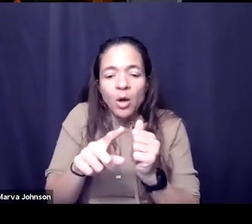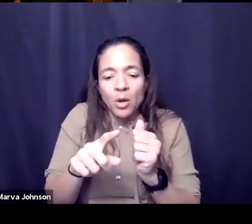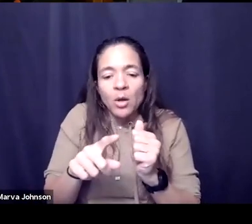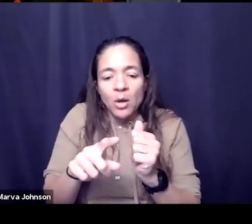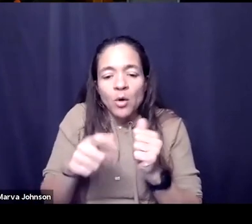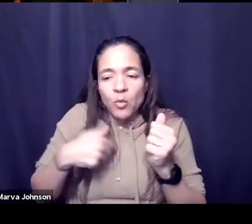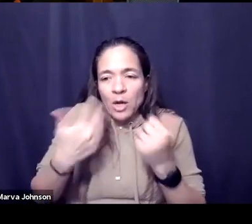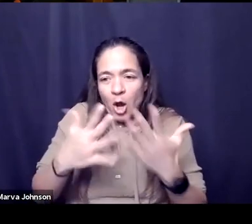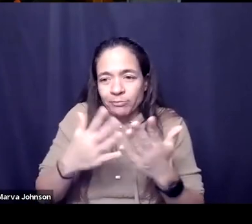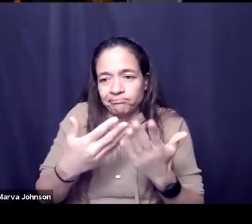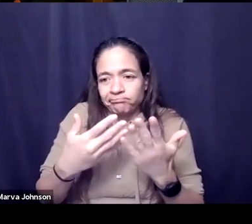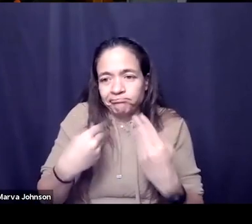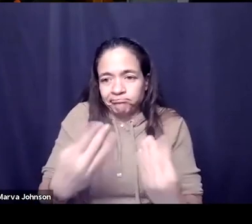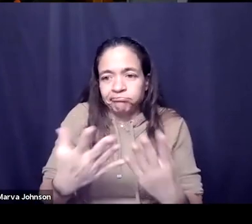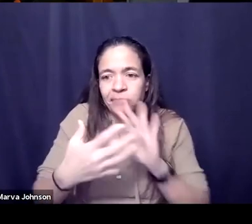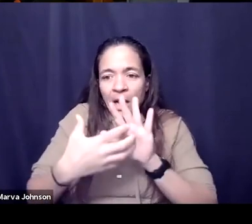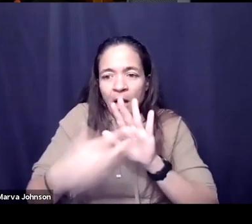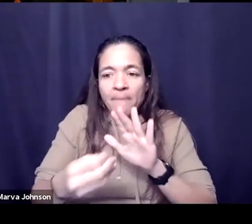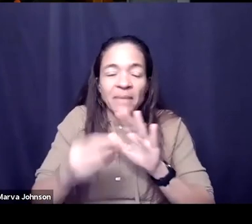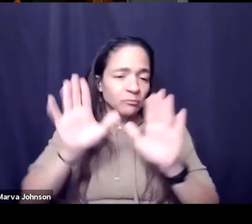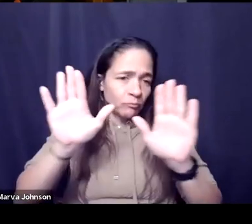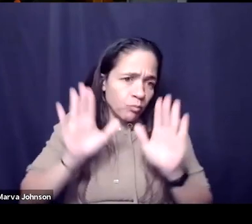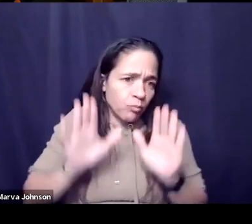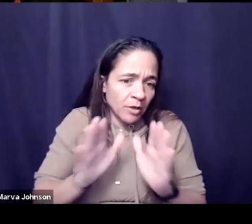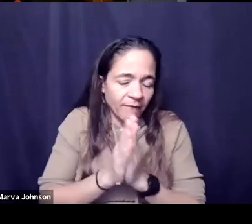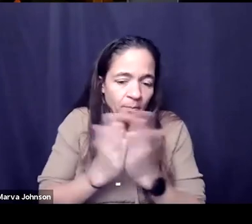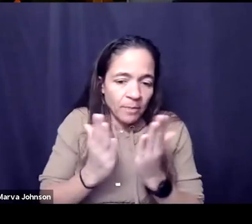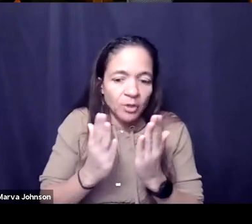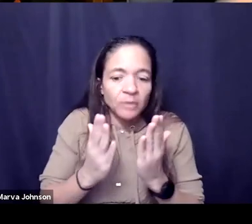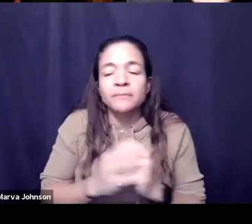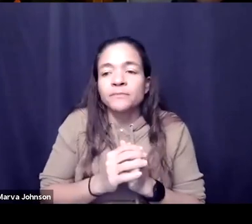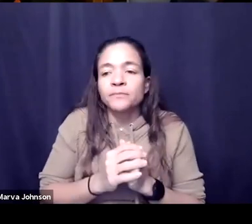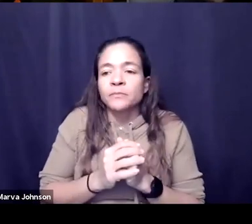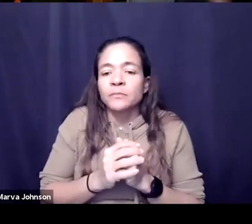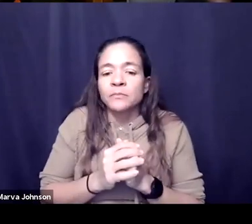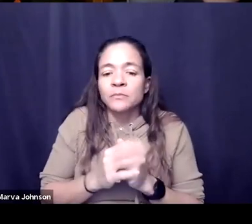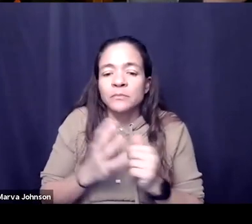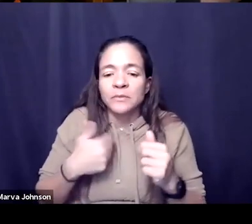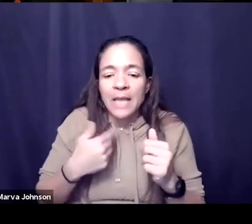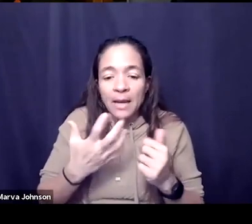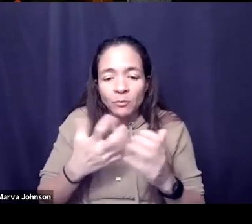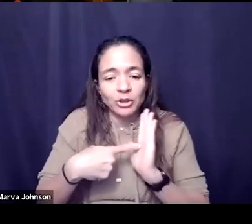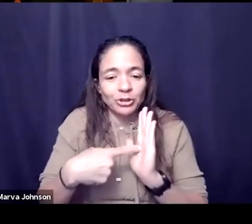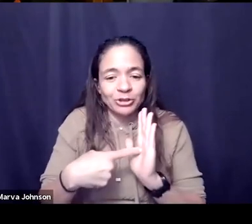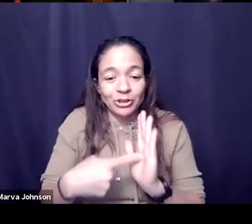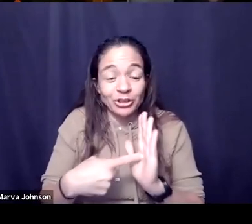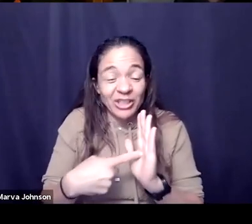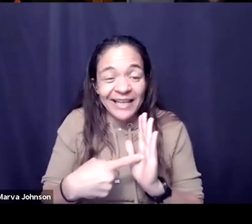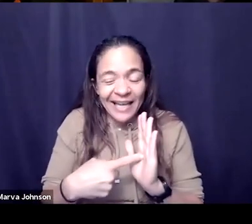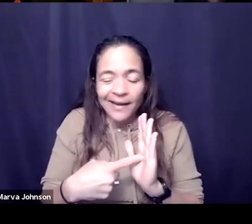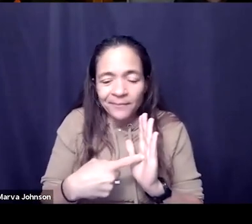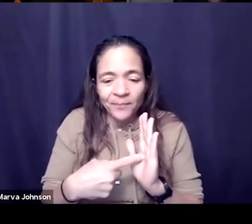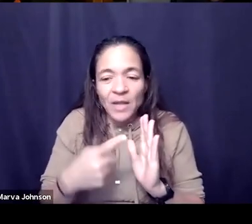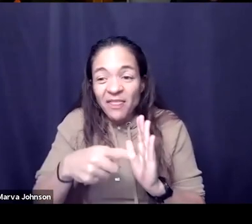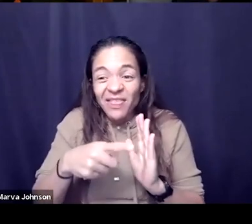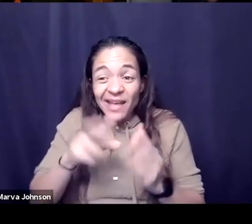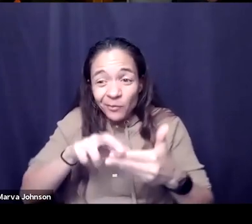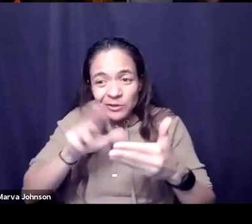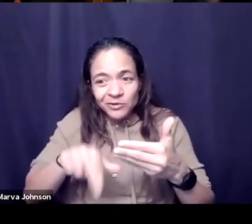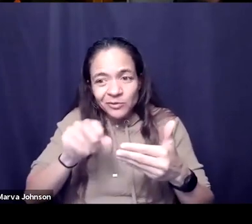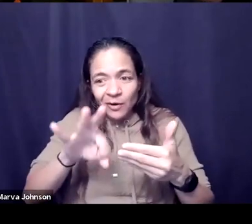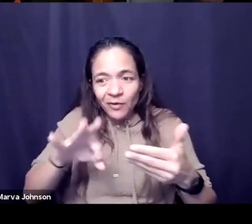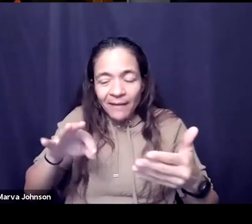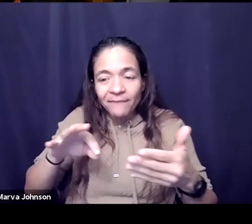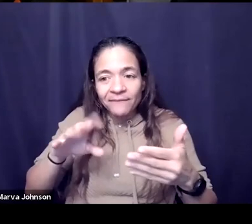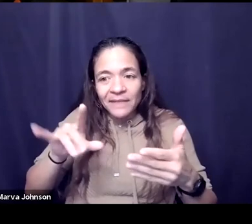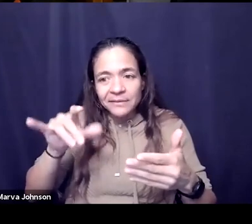a copy of this it's a wonderful book and rather than just holding it up and showing it to everybody kevin can i ask you this was a result of a long journey maybe the